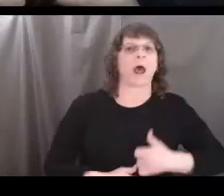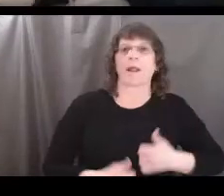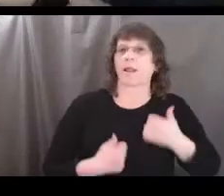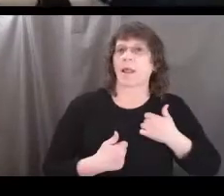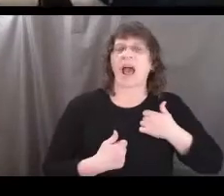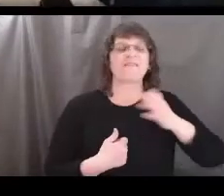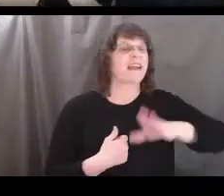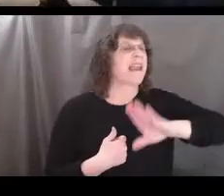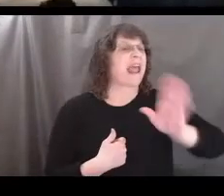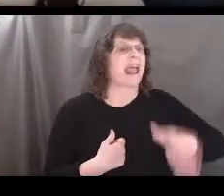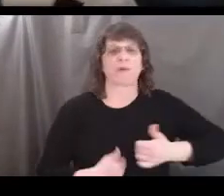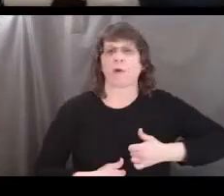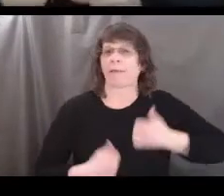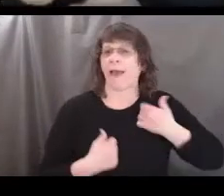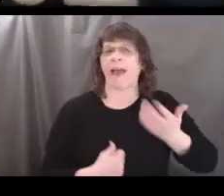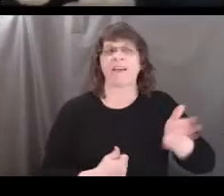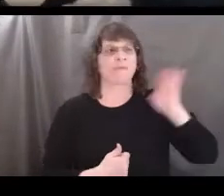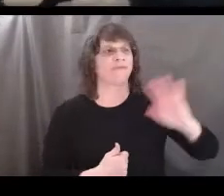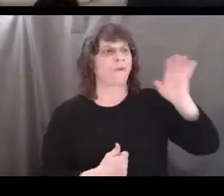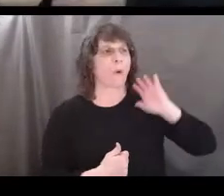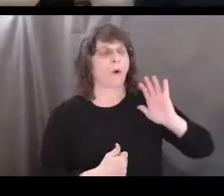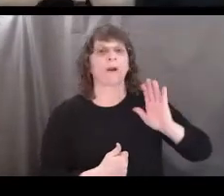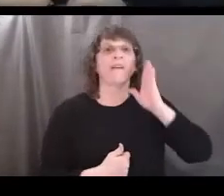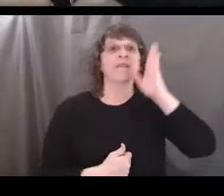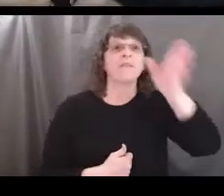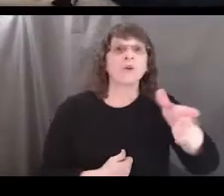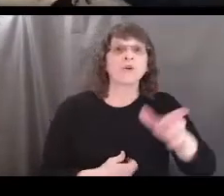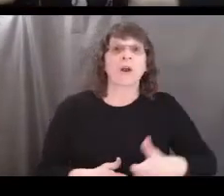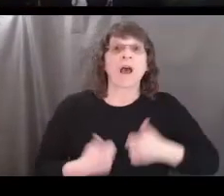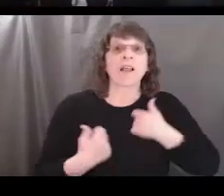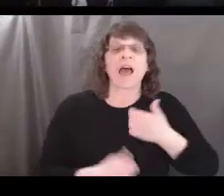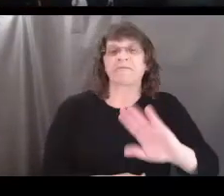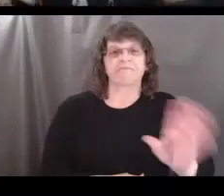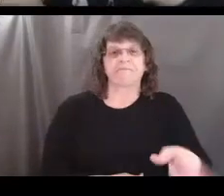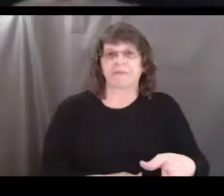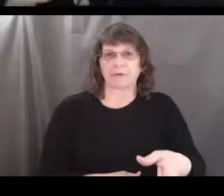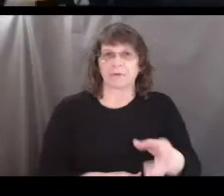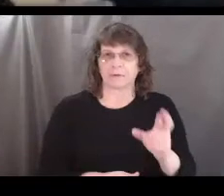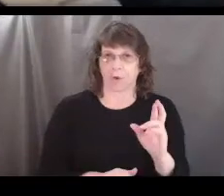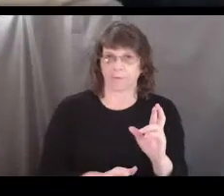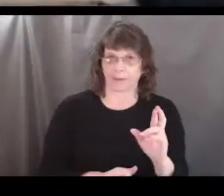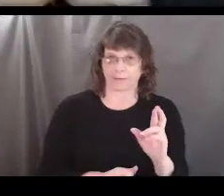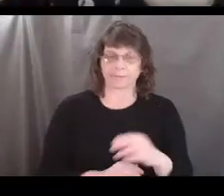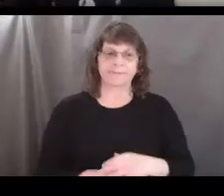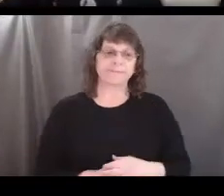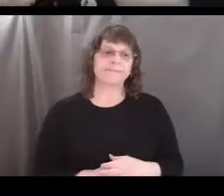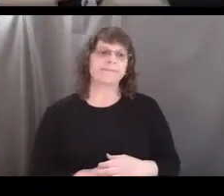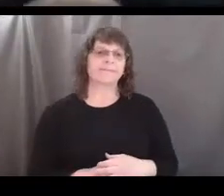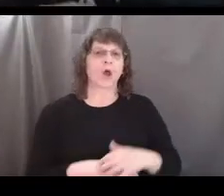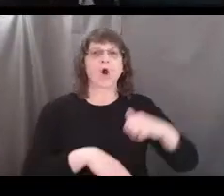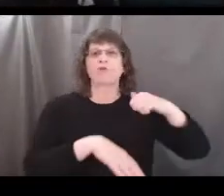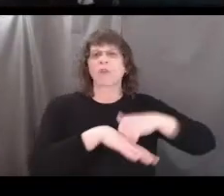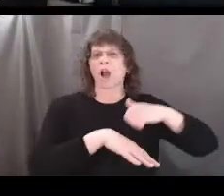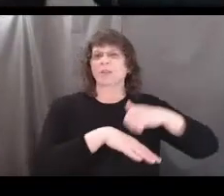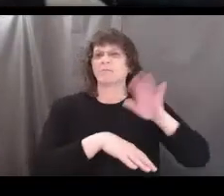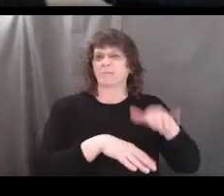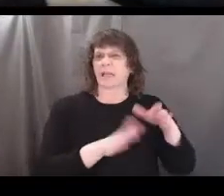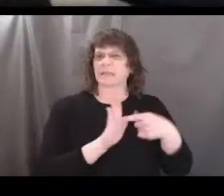never were alive, and never will be alive, hopefully. Rocks are an example.